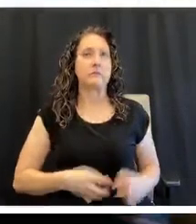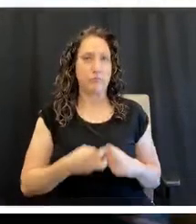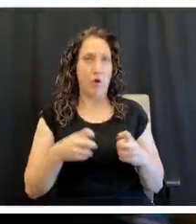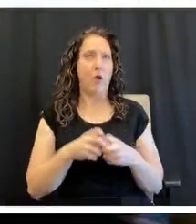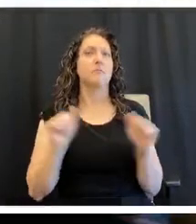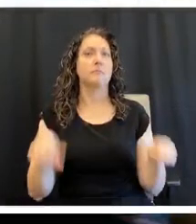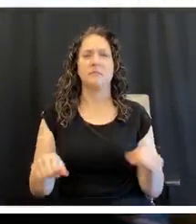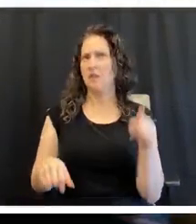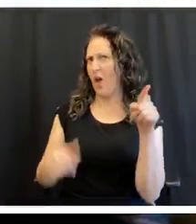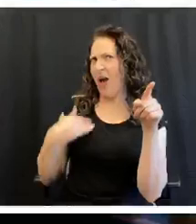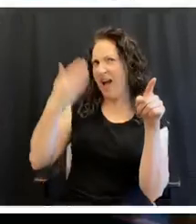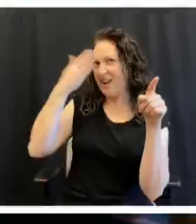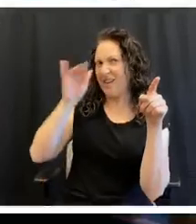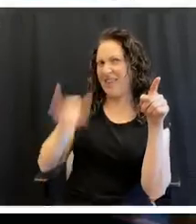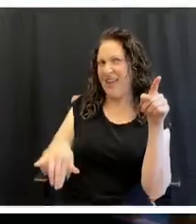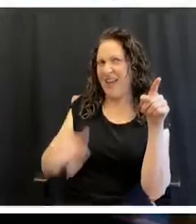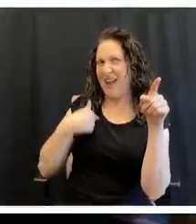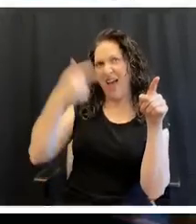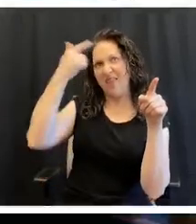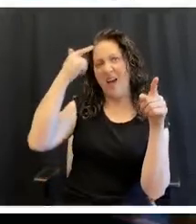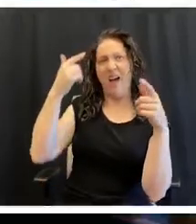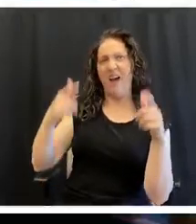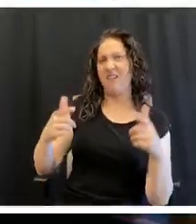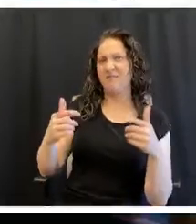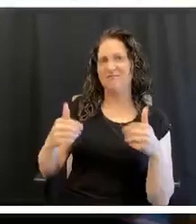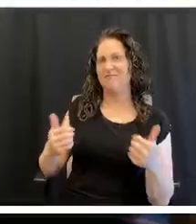I don't think I knew that pasta had a shelf life.